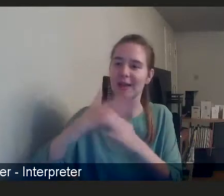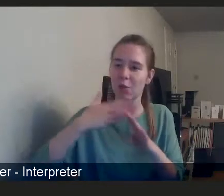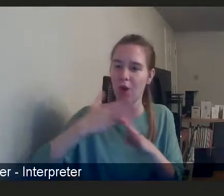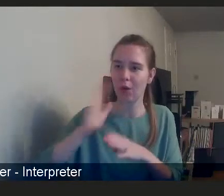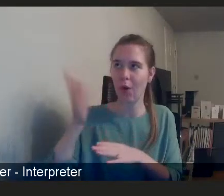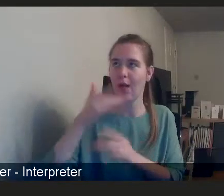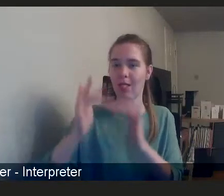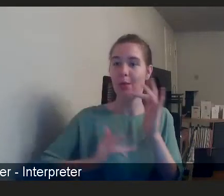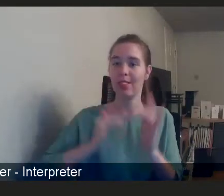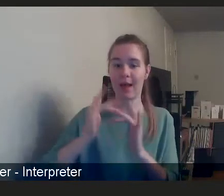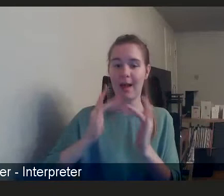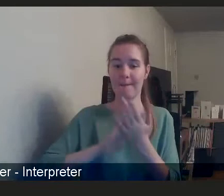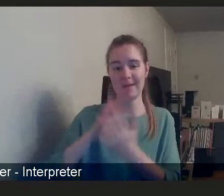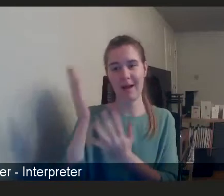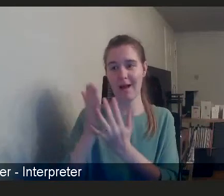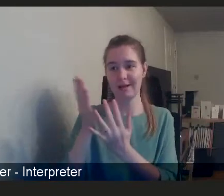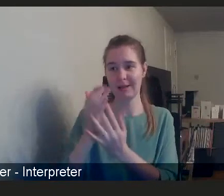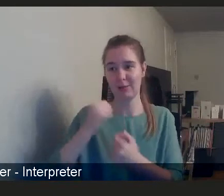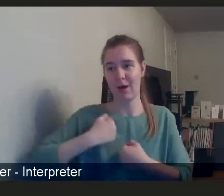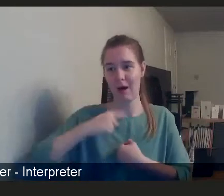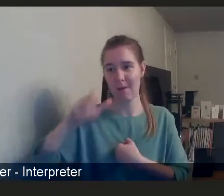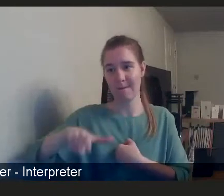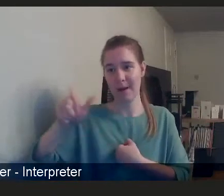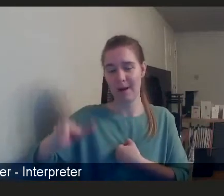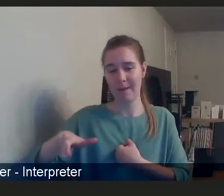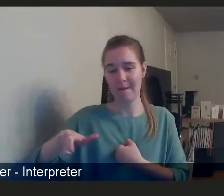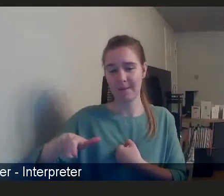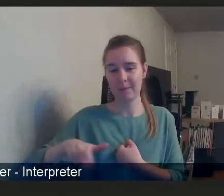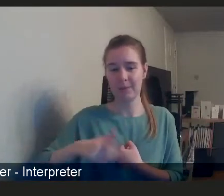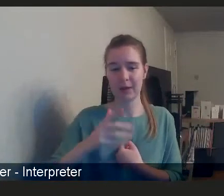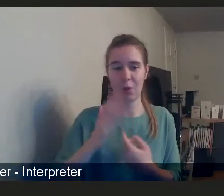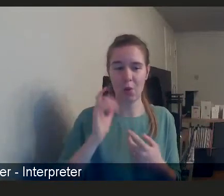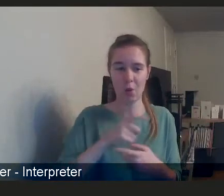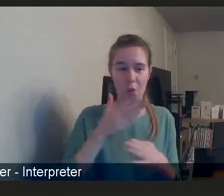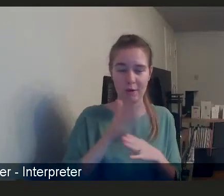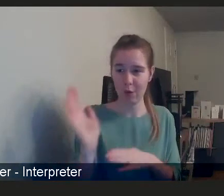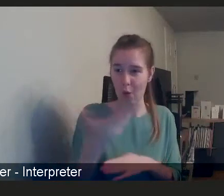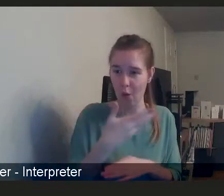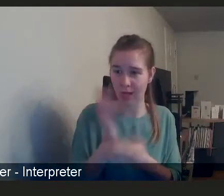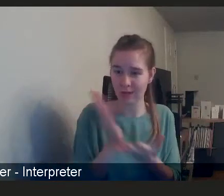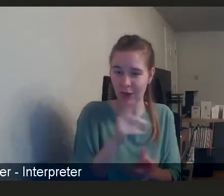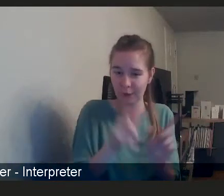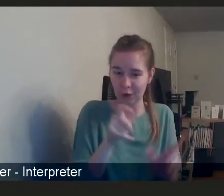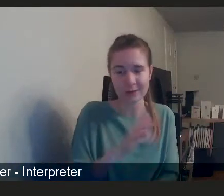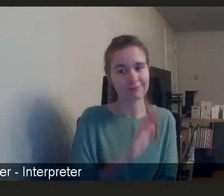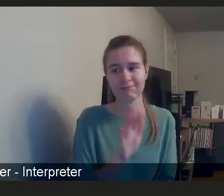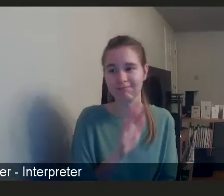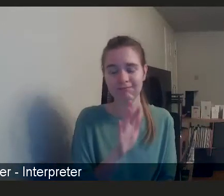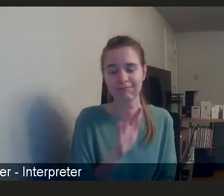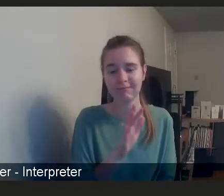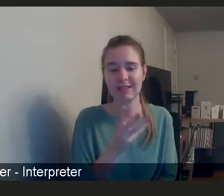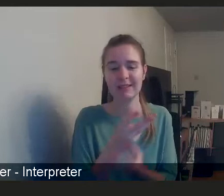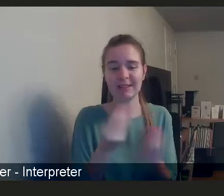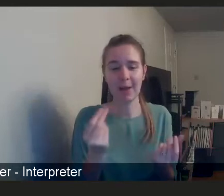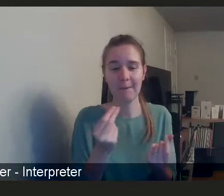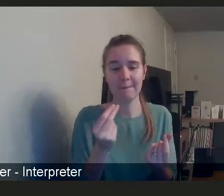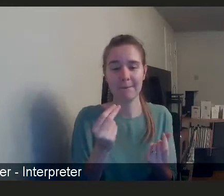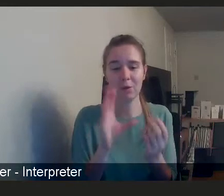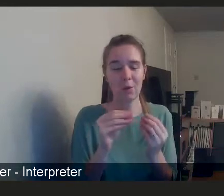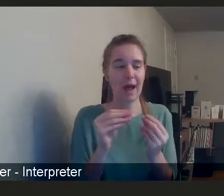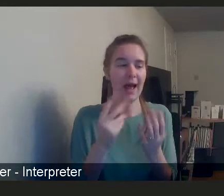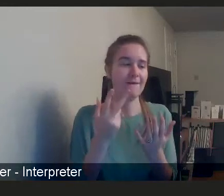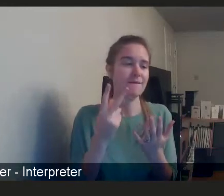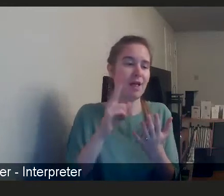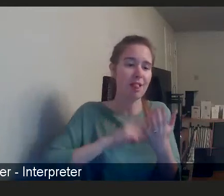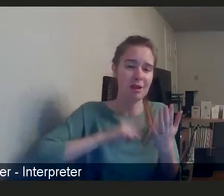online, but it hasn't actually worked for all of our service users, um, some haven't got the literacy to be able